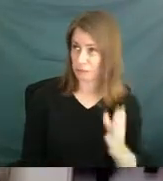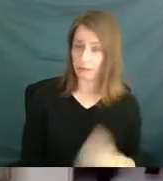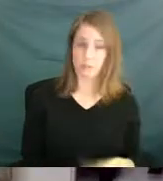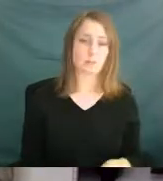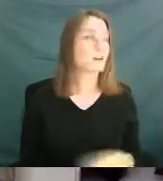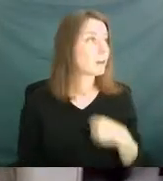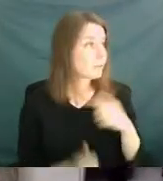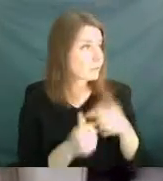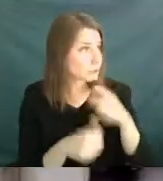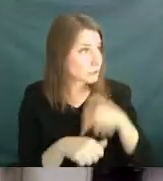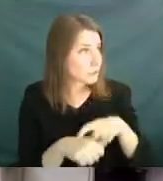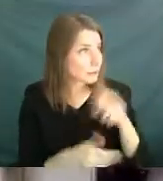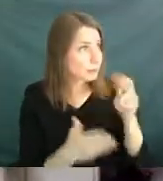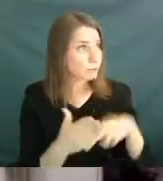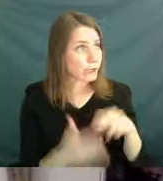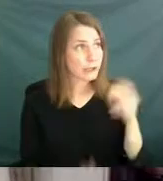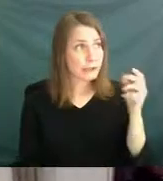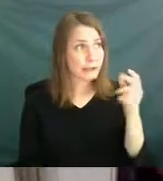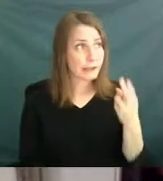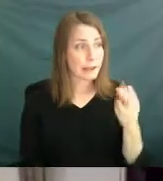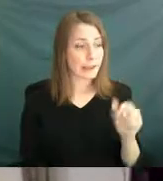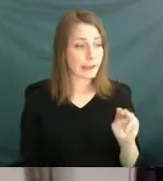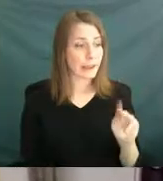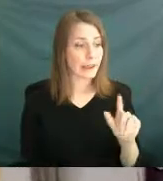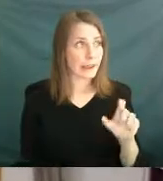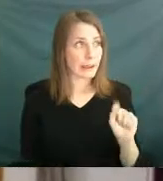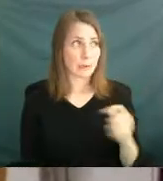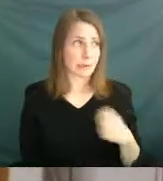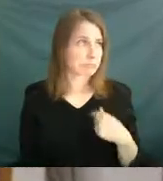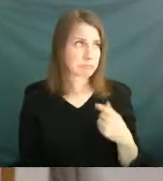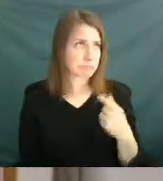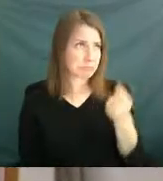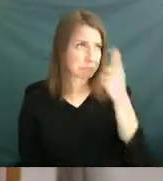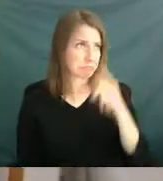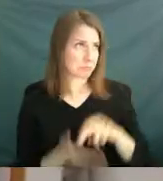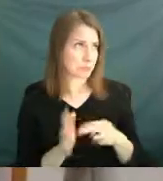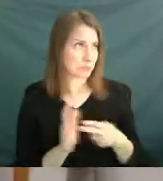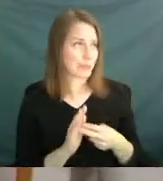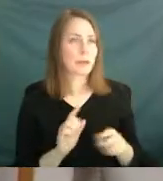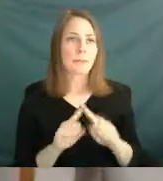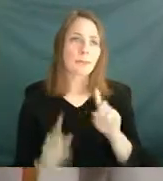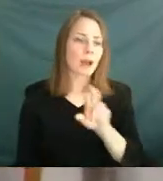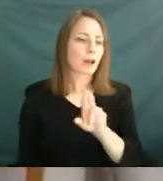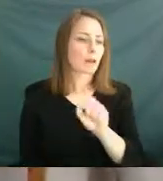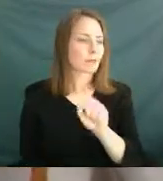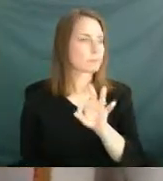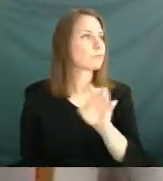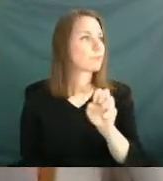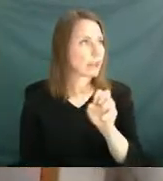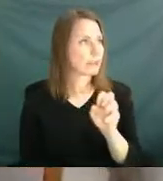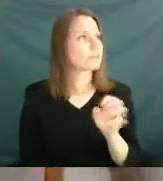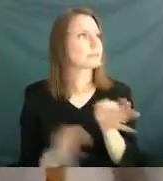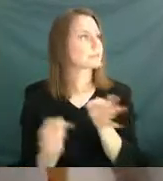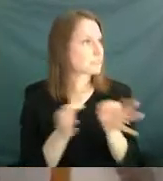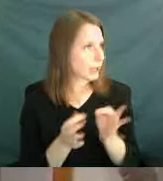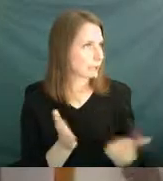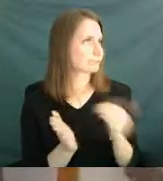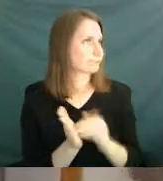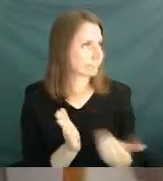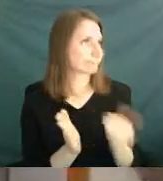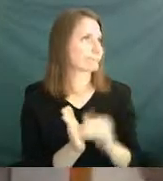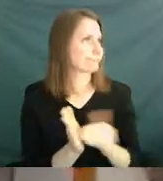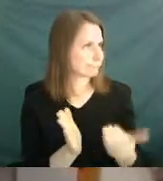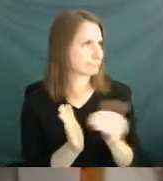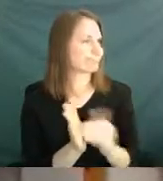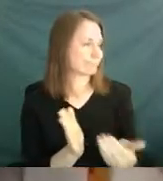when I read Hamlet, I didn't know what it meant, but Raves kept explaining us like five times,